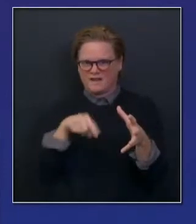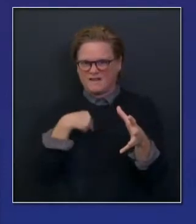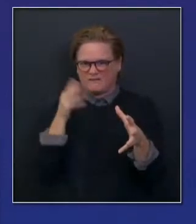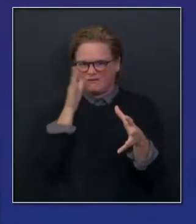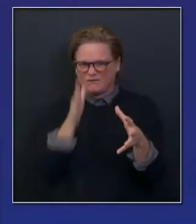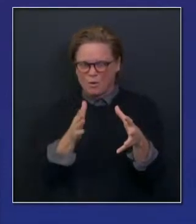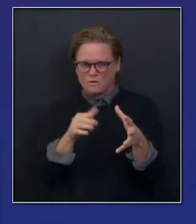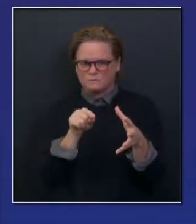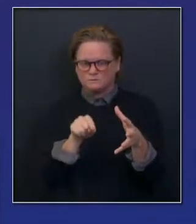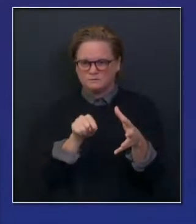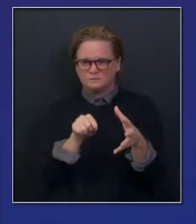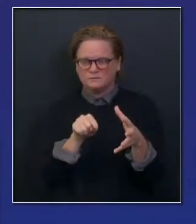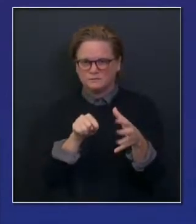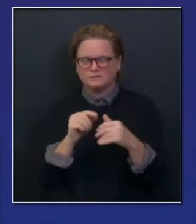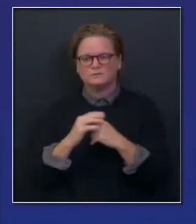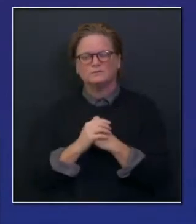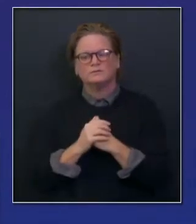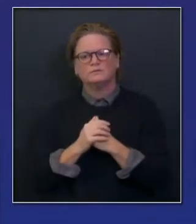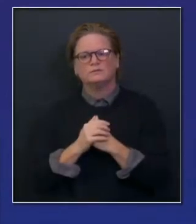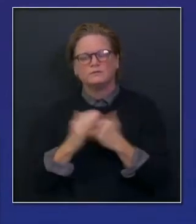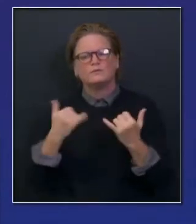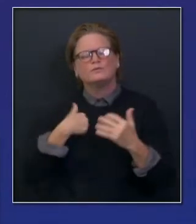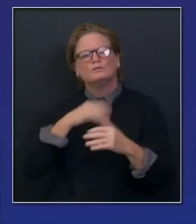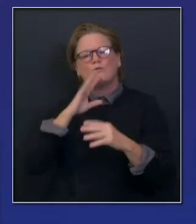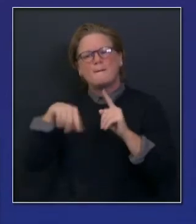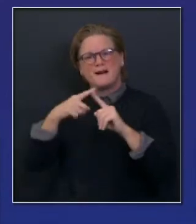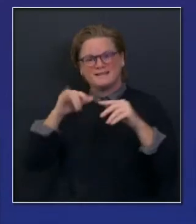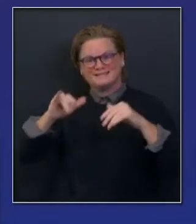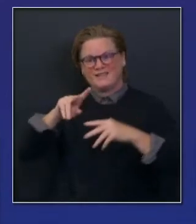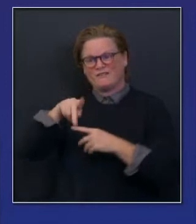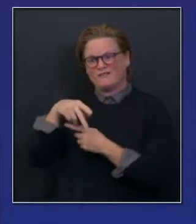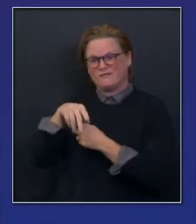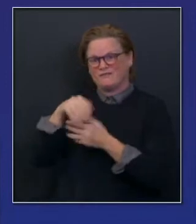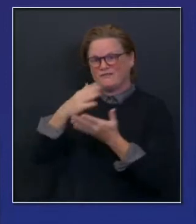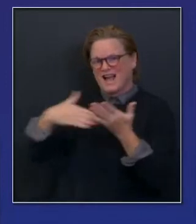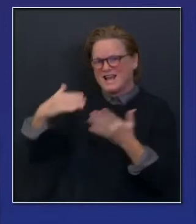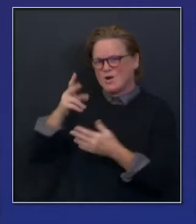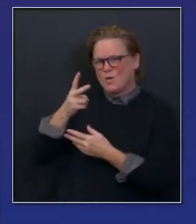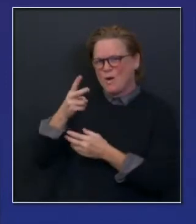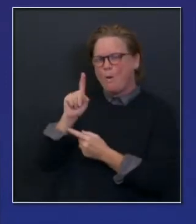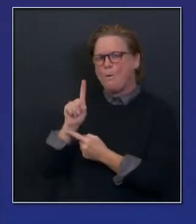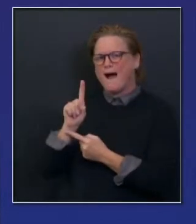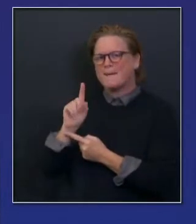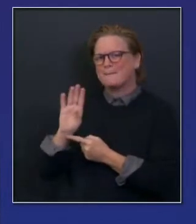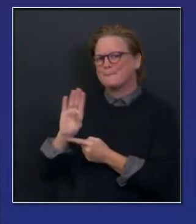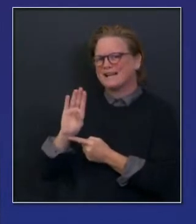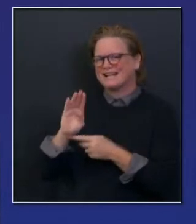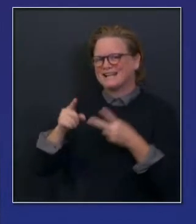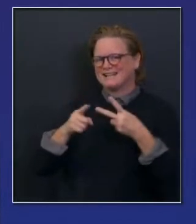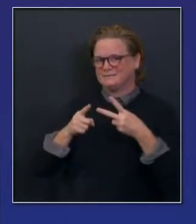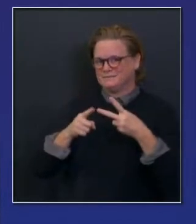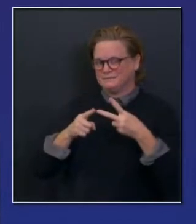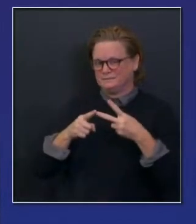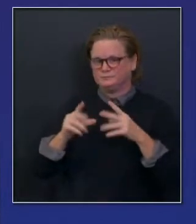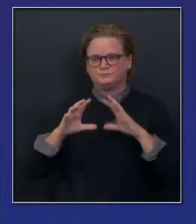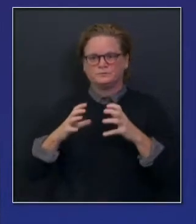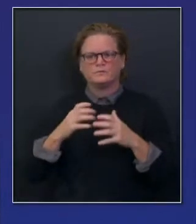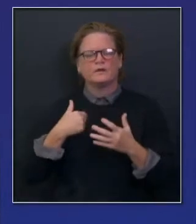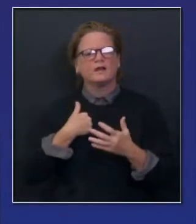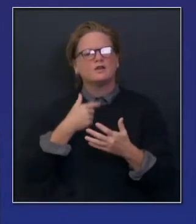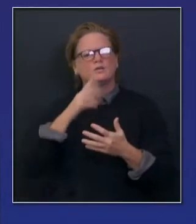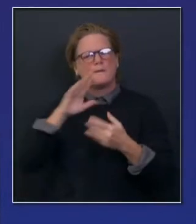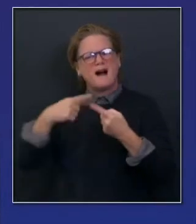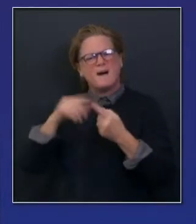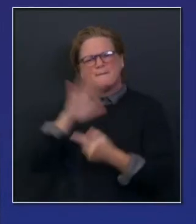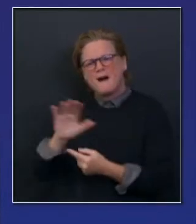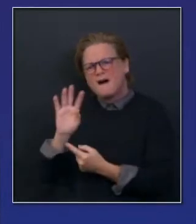a moment. The phase 1b is about an eight million person universe. And this is the question many of you are